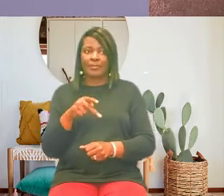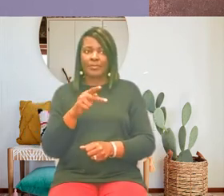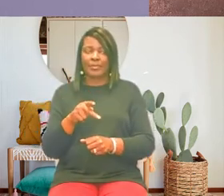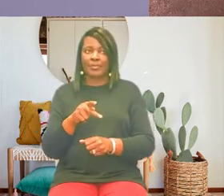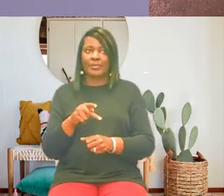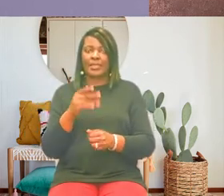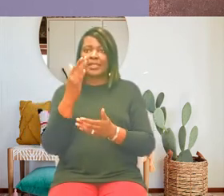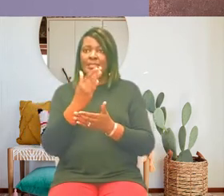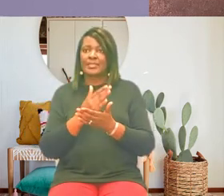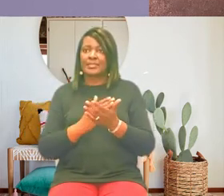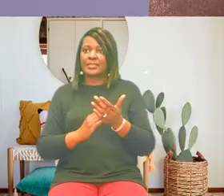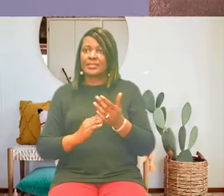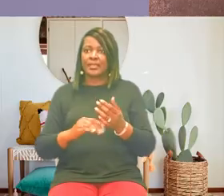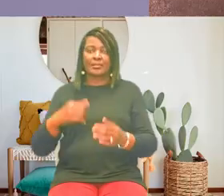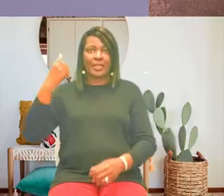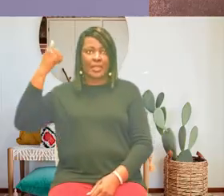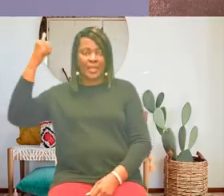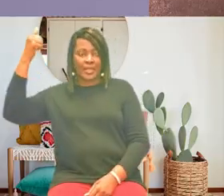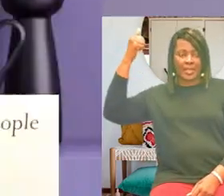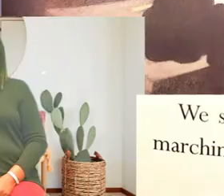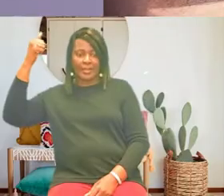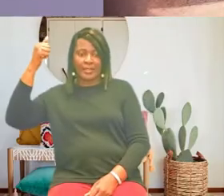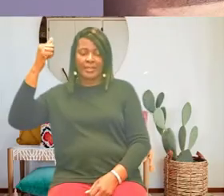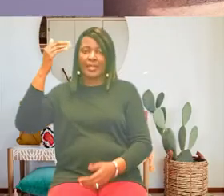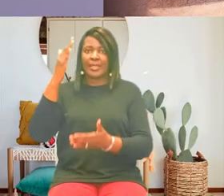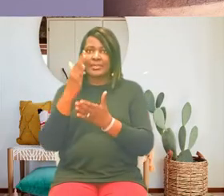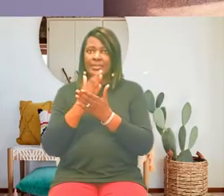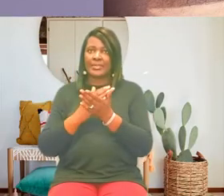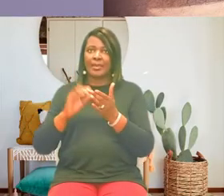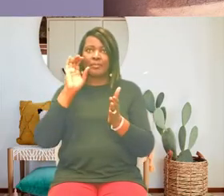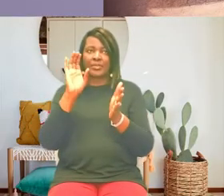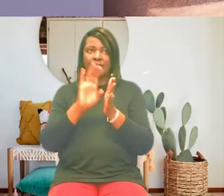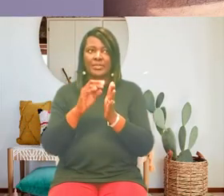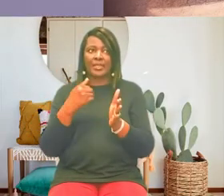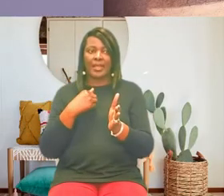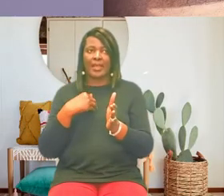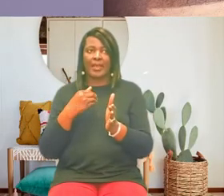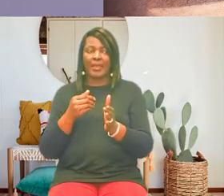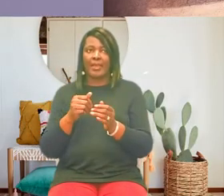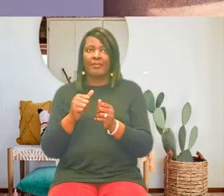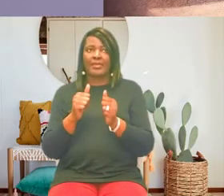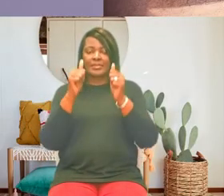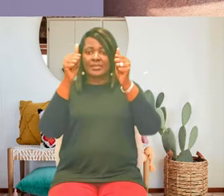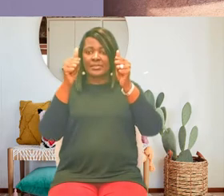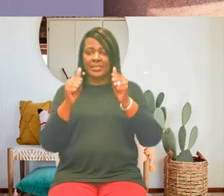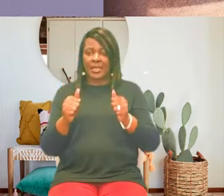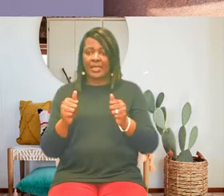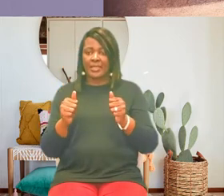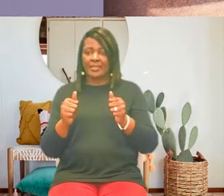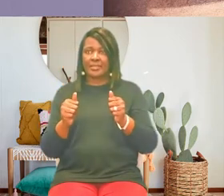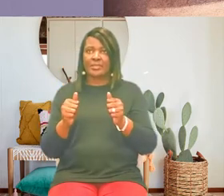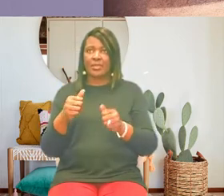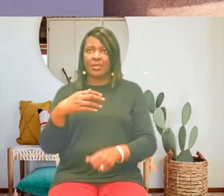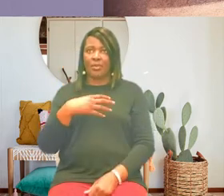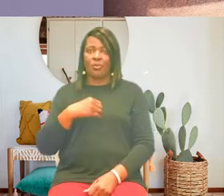trees and others shot and bleeding we saw signs over white fountains saying